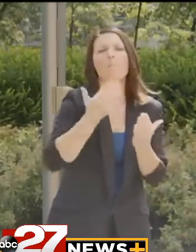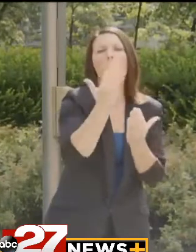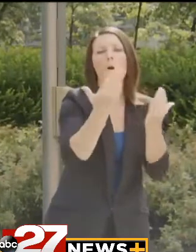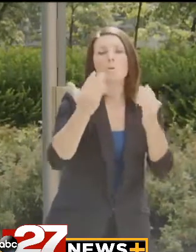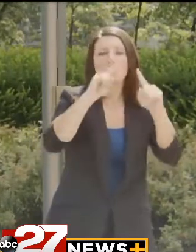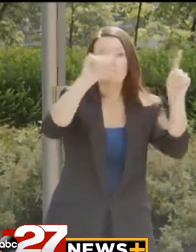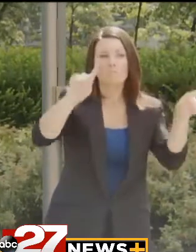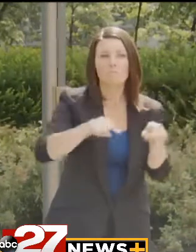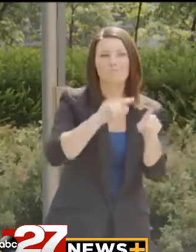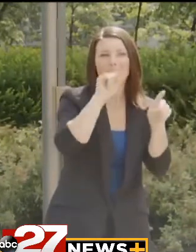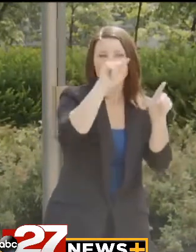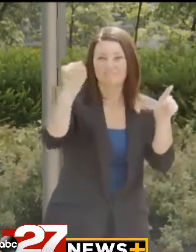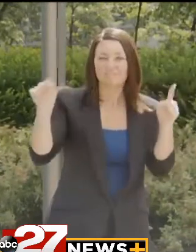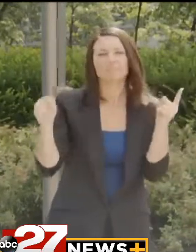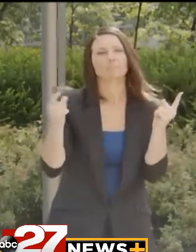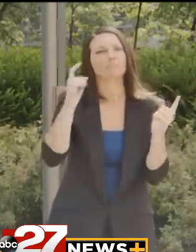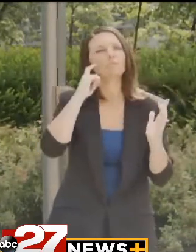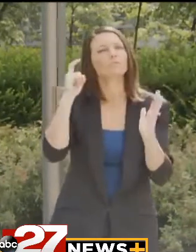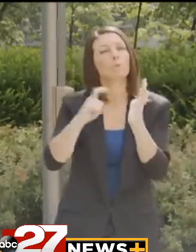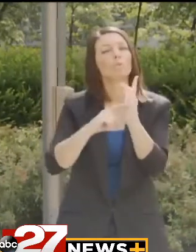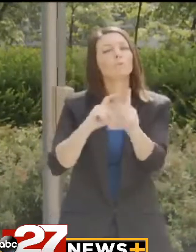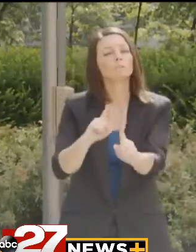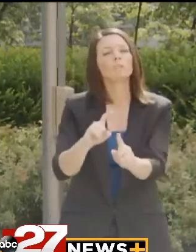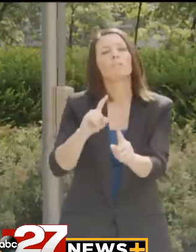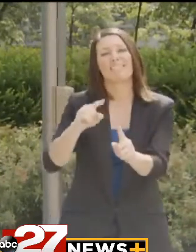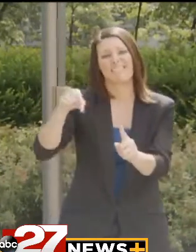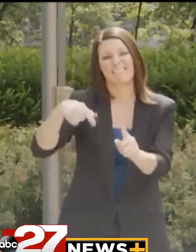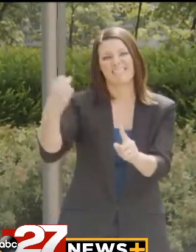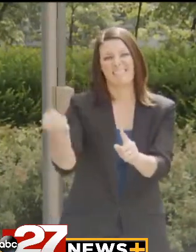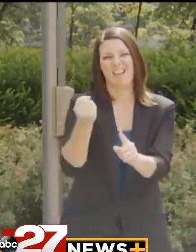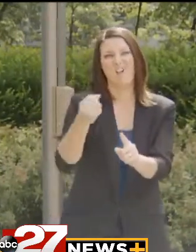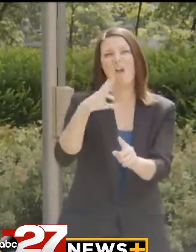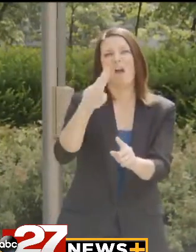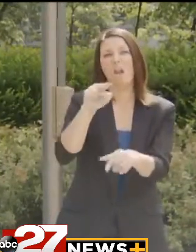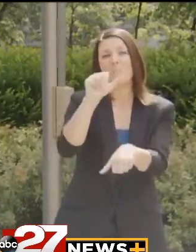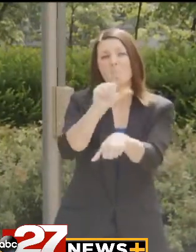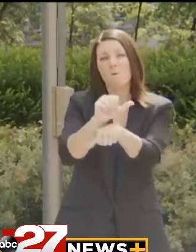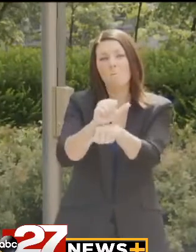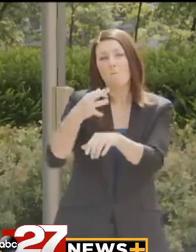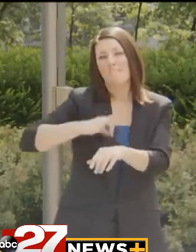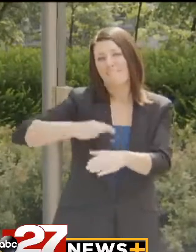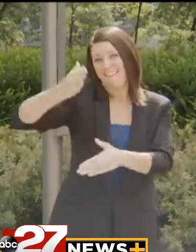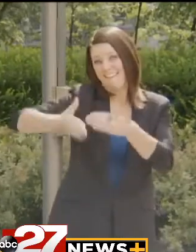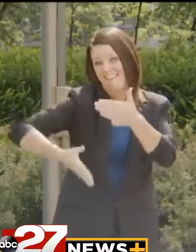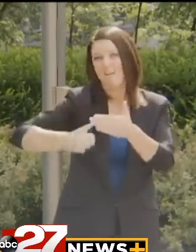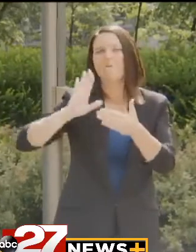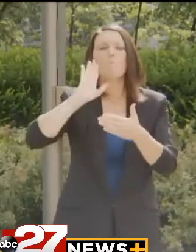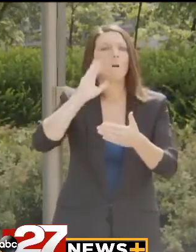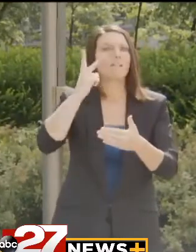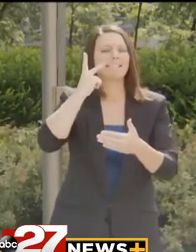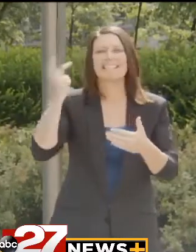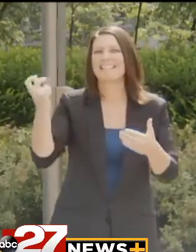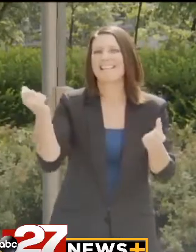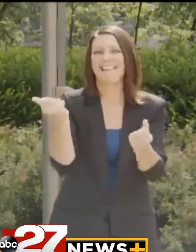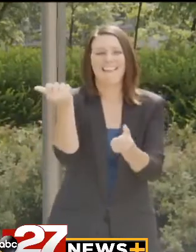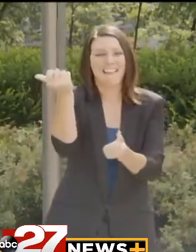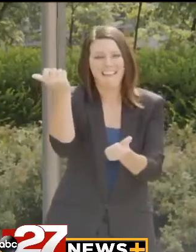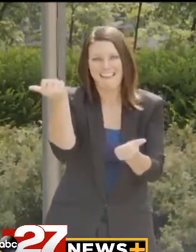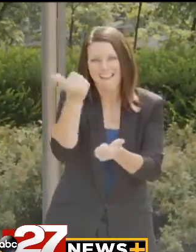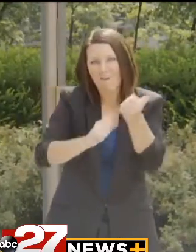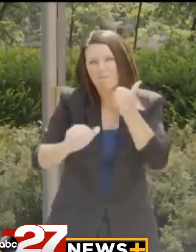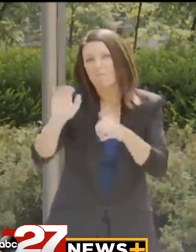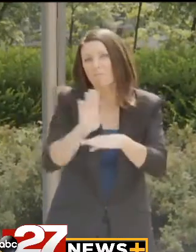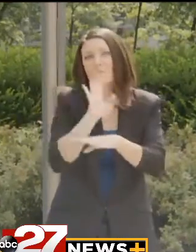to be clear that when these unemployment benefits end this Saturday, we won't suddenly see that every business is fully